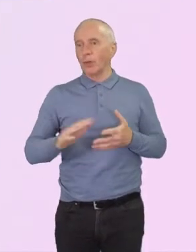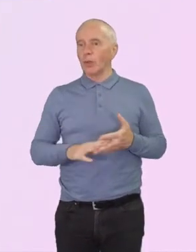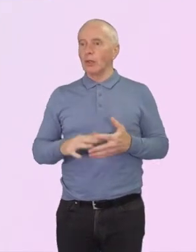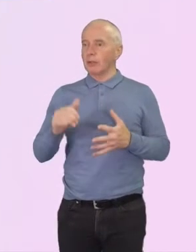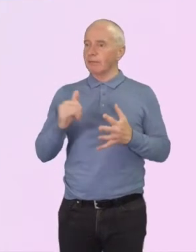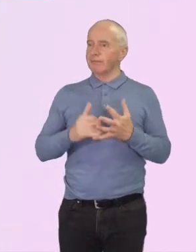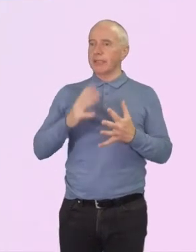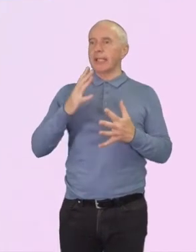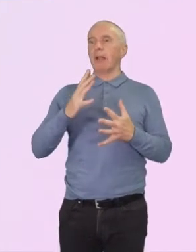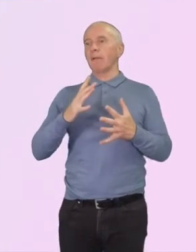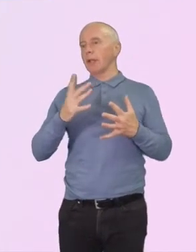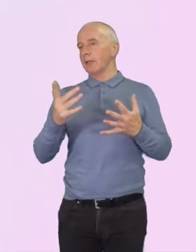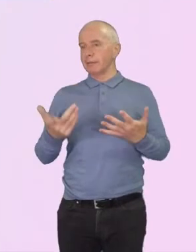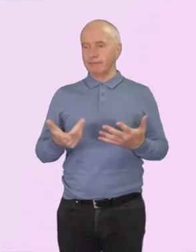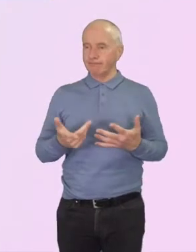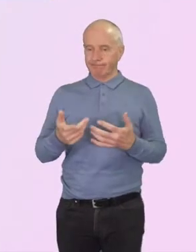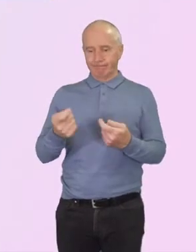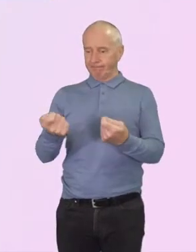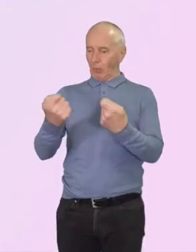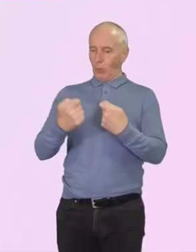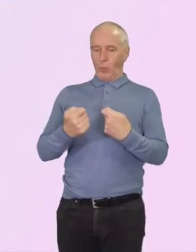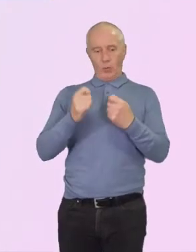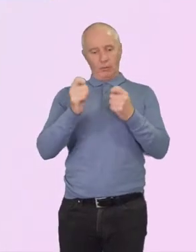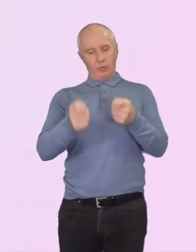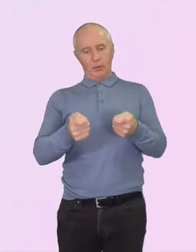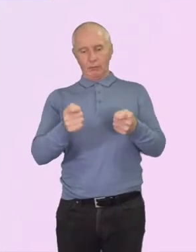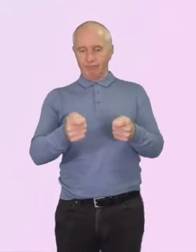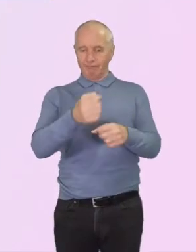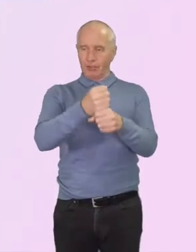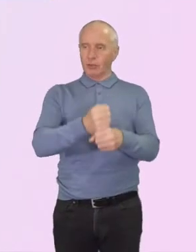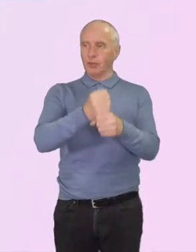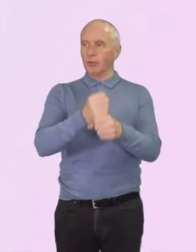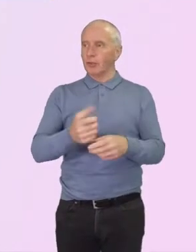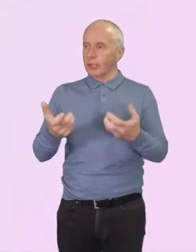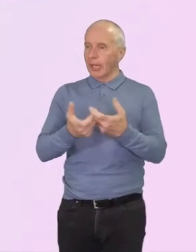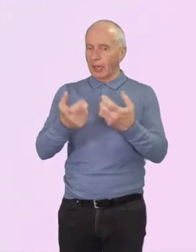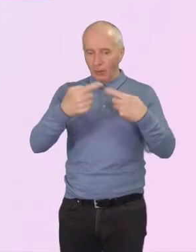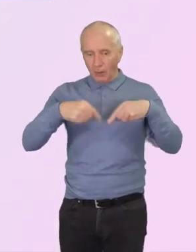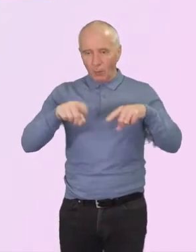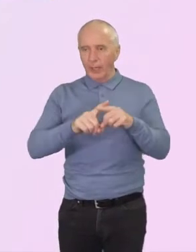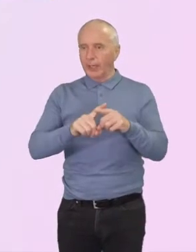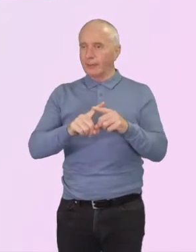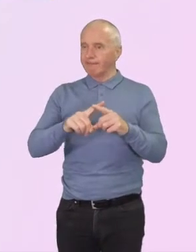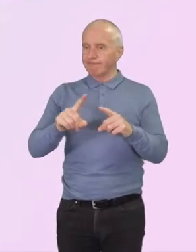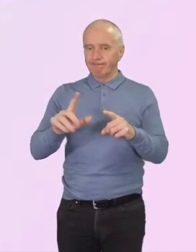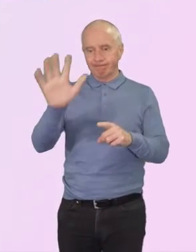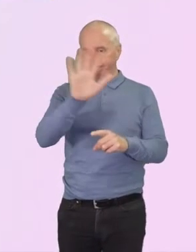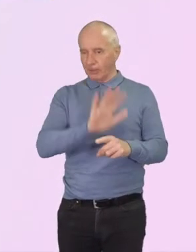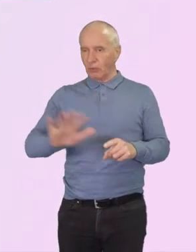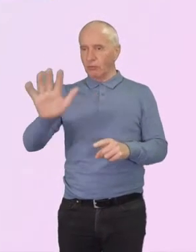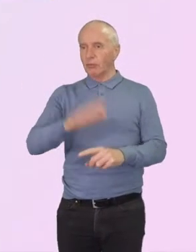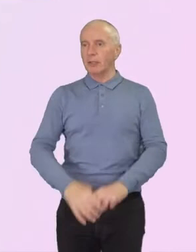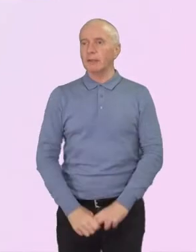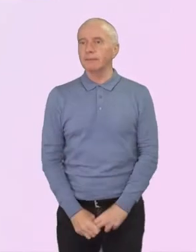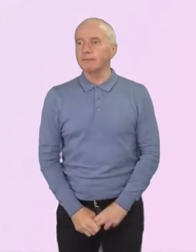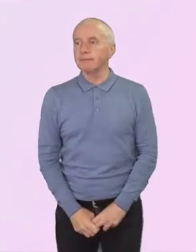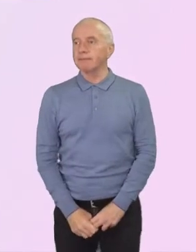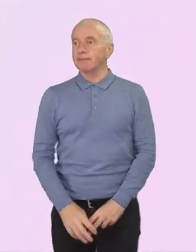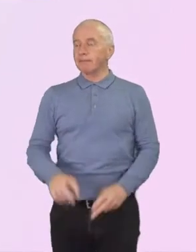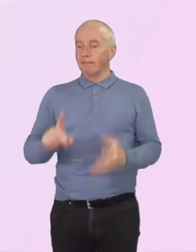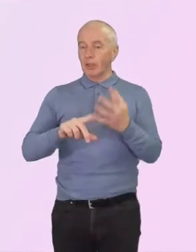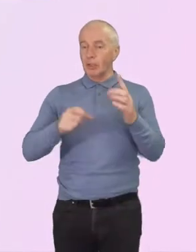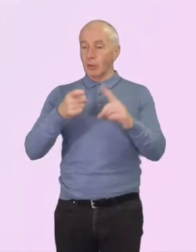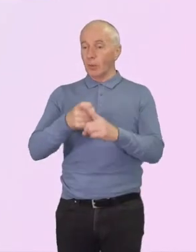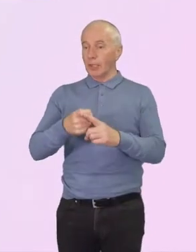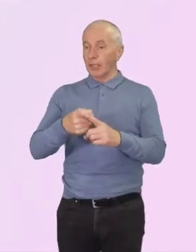and how Baptist churches are engaging with the EcoChurch scheme across the country. So if you haven't heard of it the EcoChurch